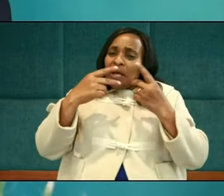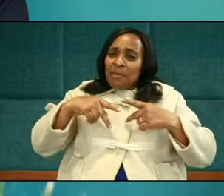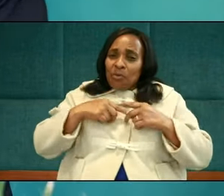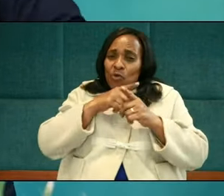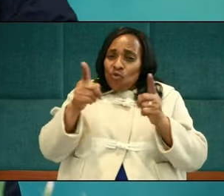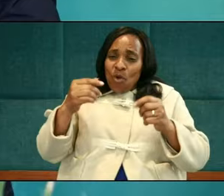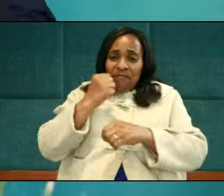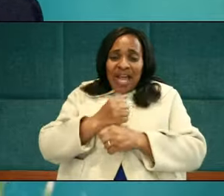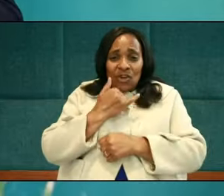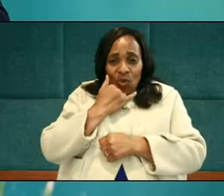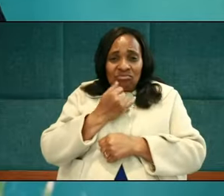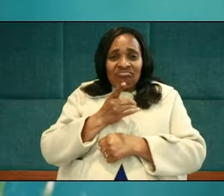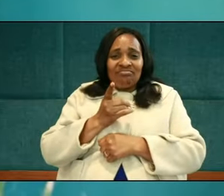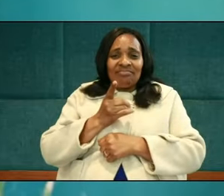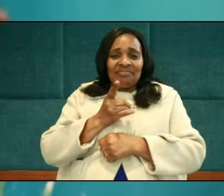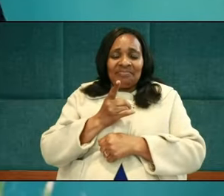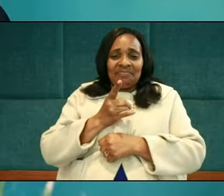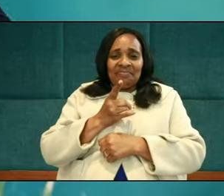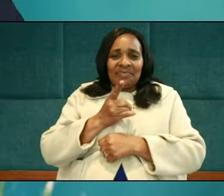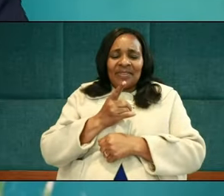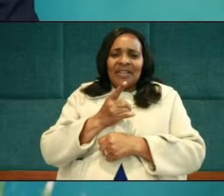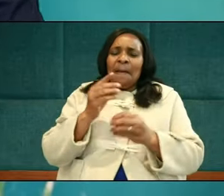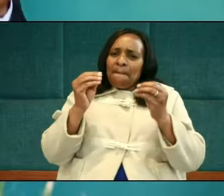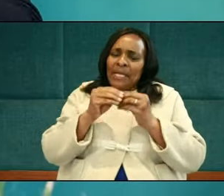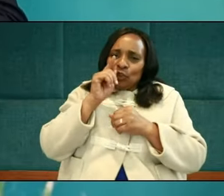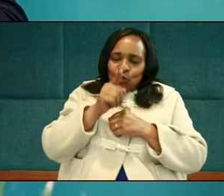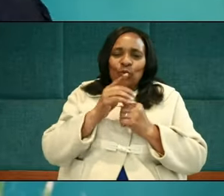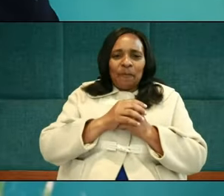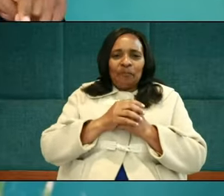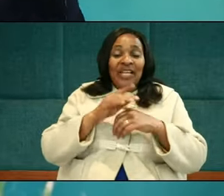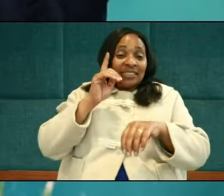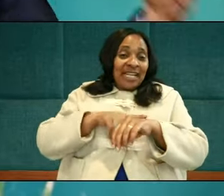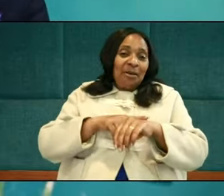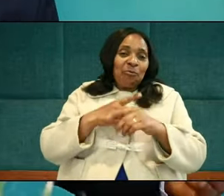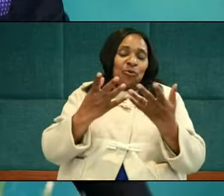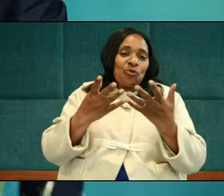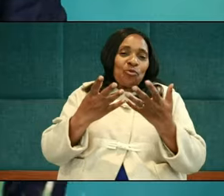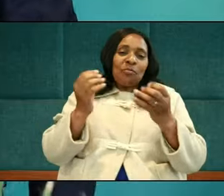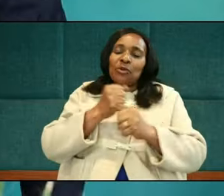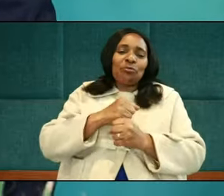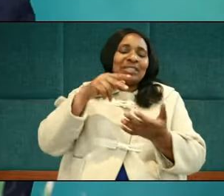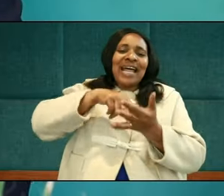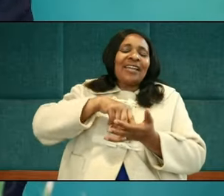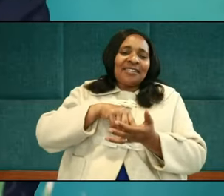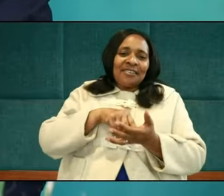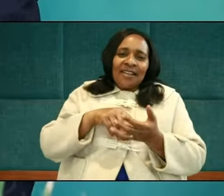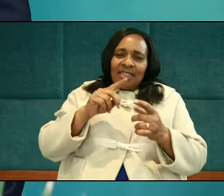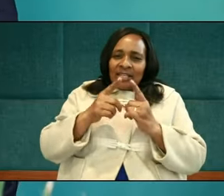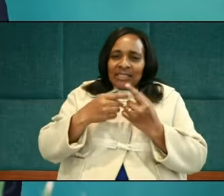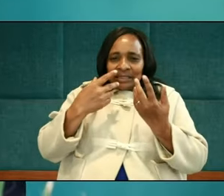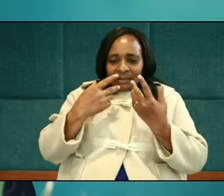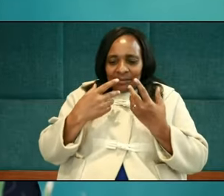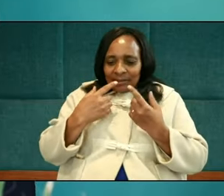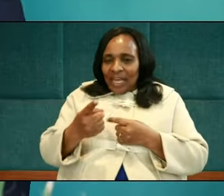you meet you at a time when the table has turned, they say you are